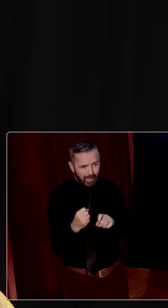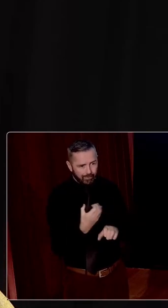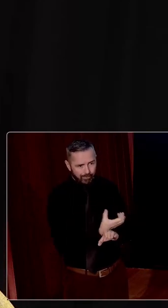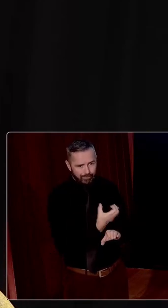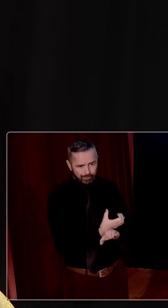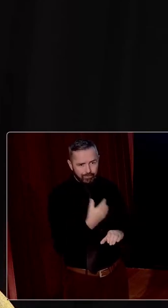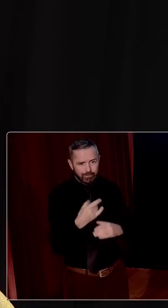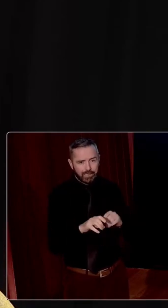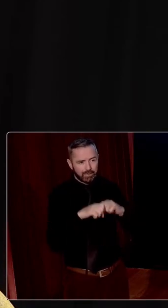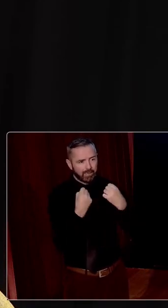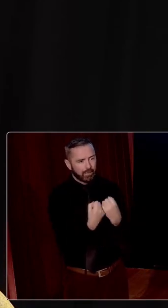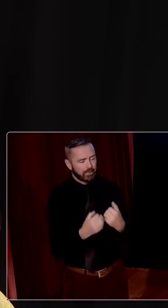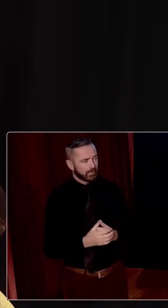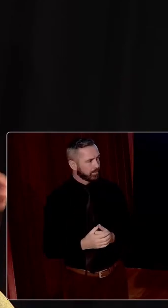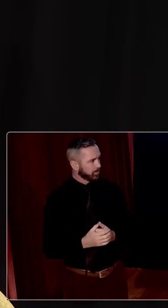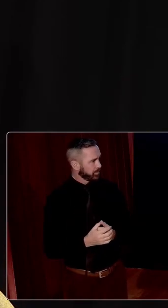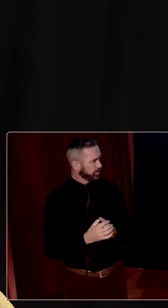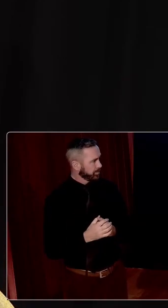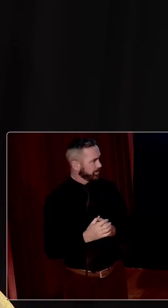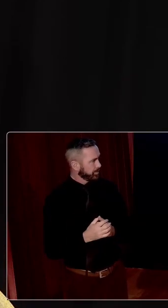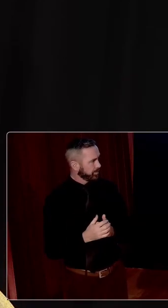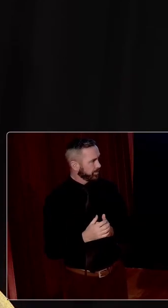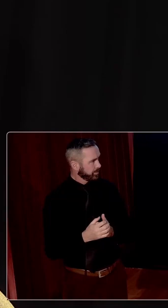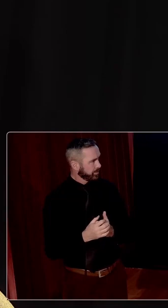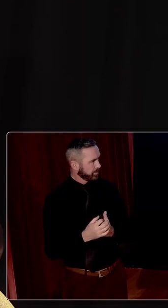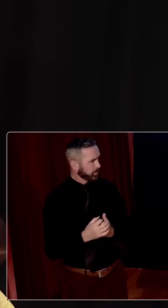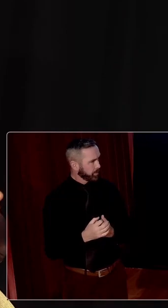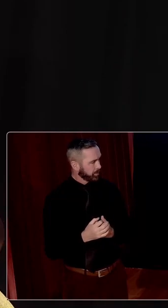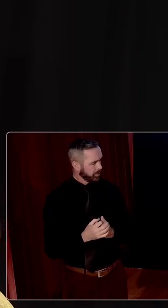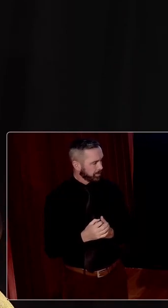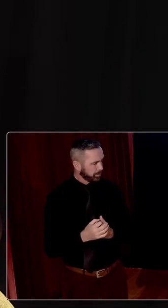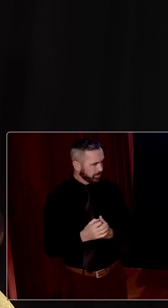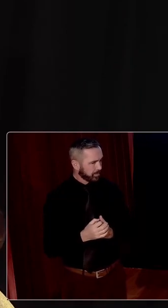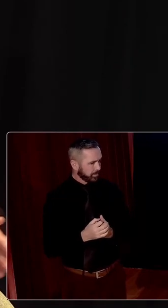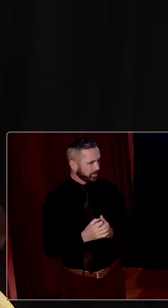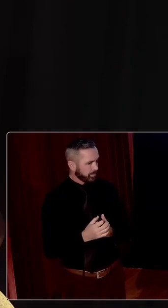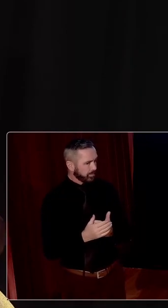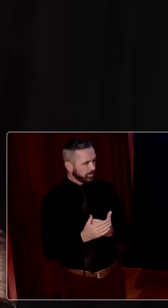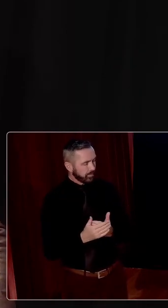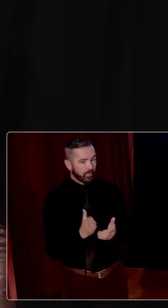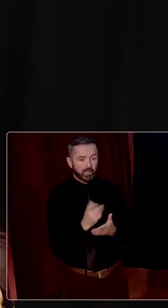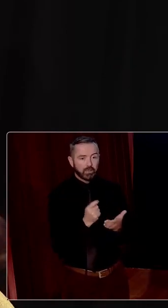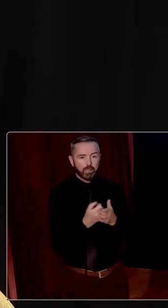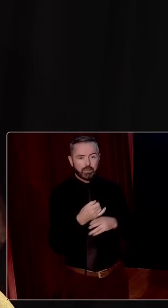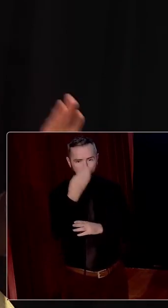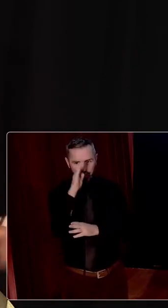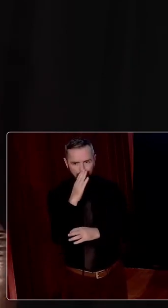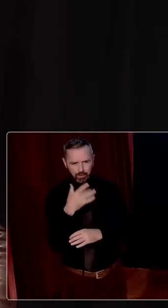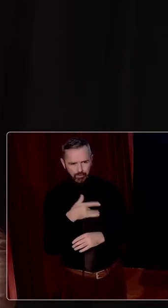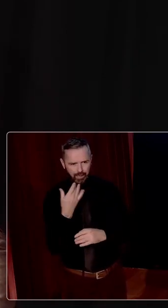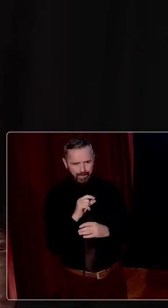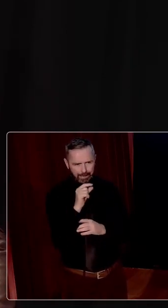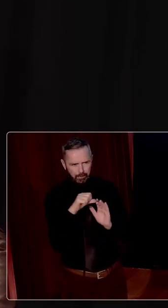society. But this is, but sometimes in, in, in Ireland, you get almost a failed state analysis of the Irish state.